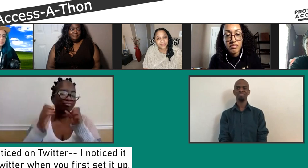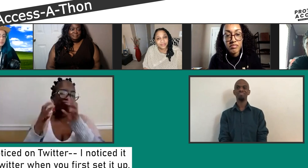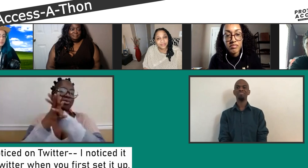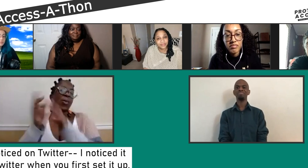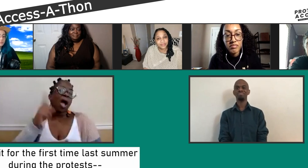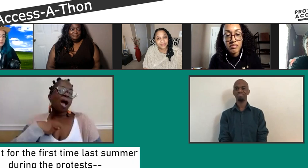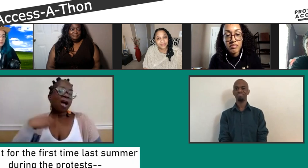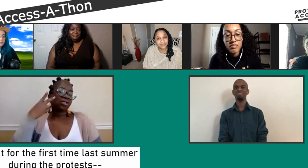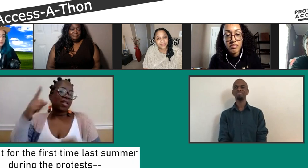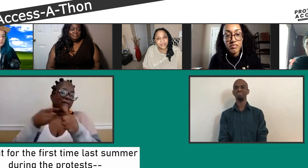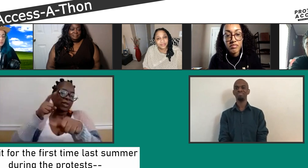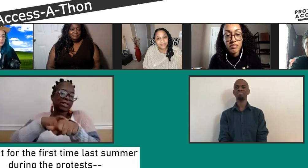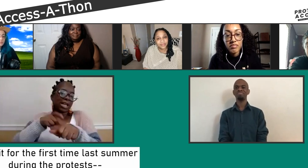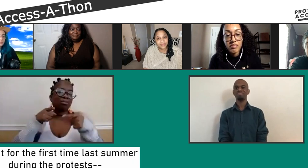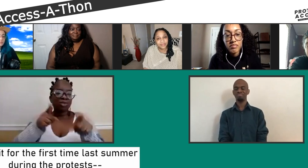I noticed